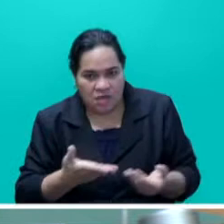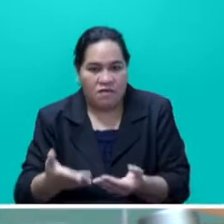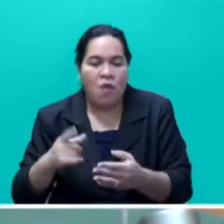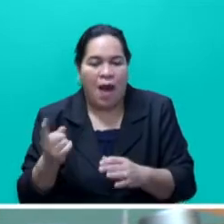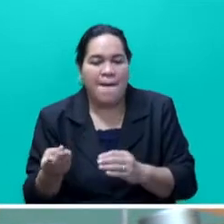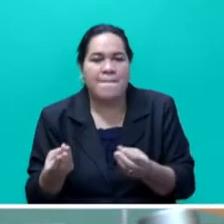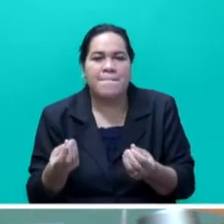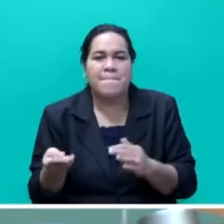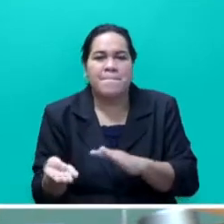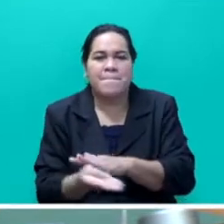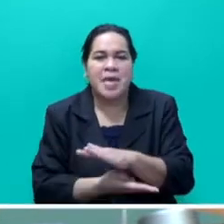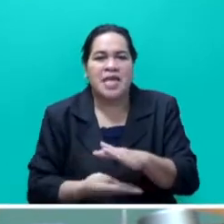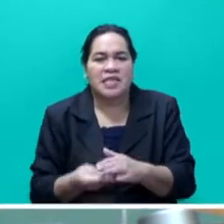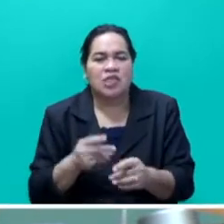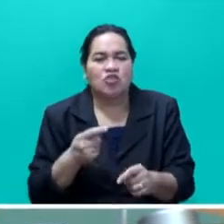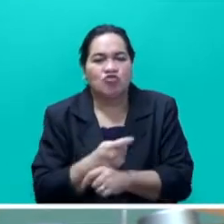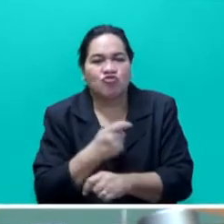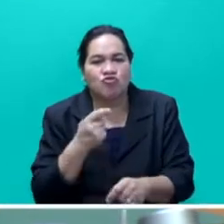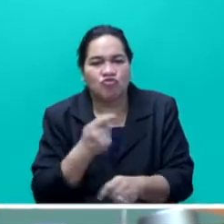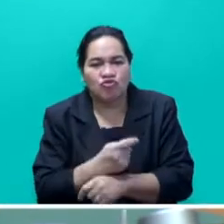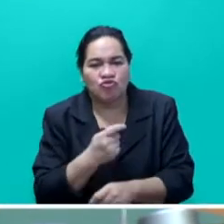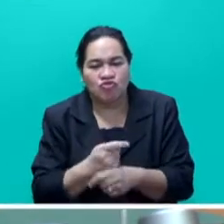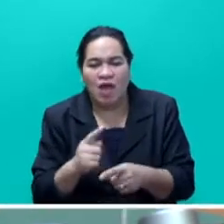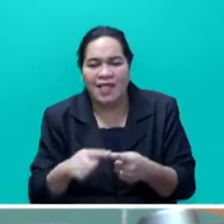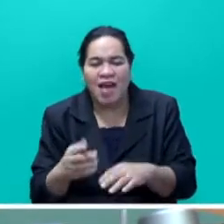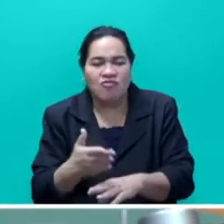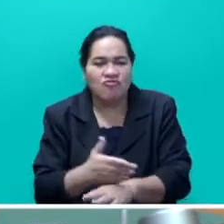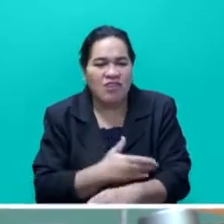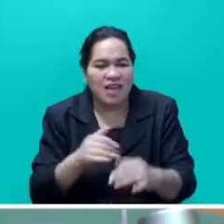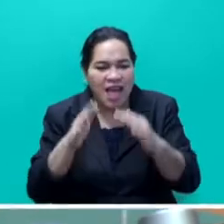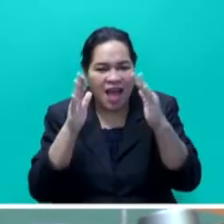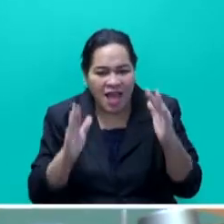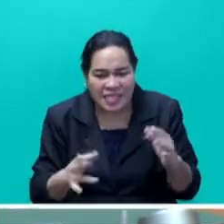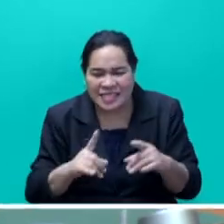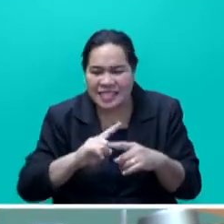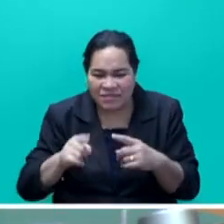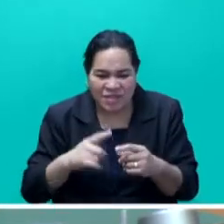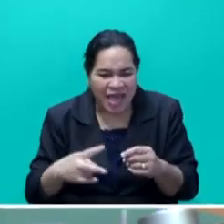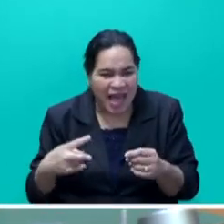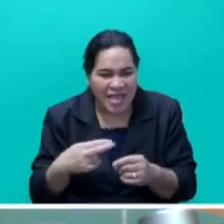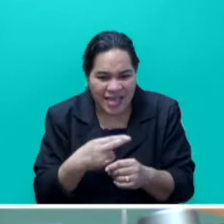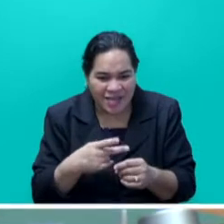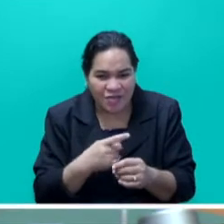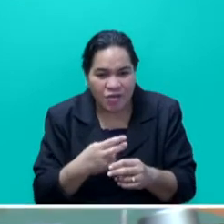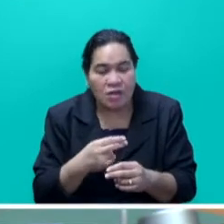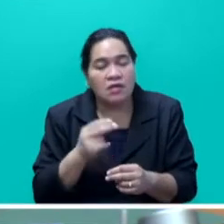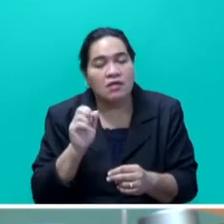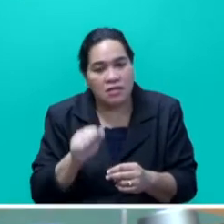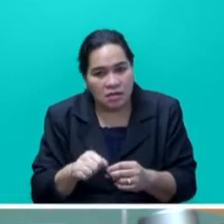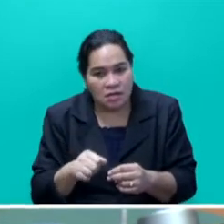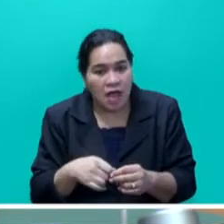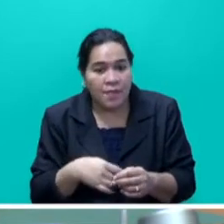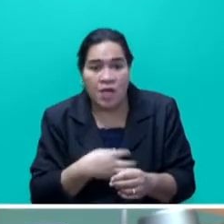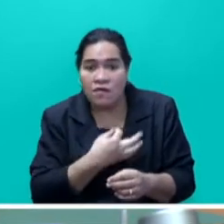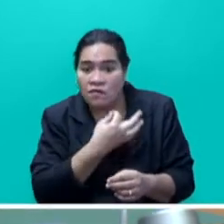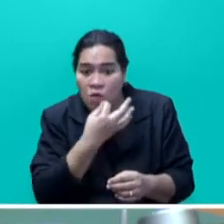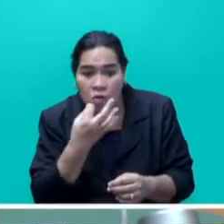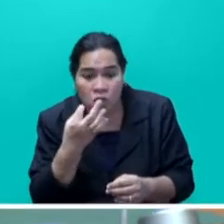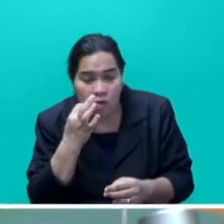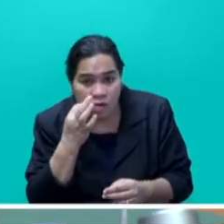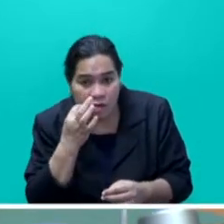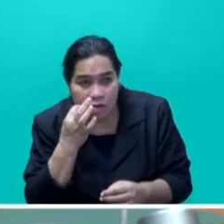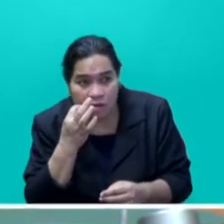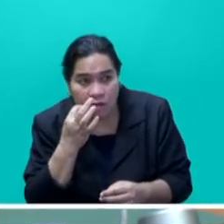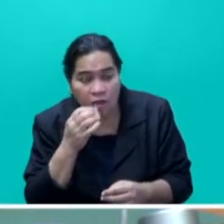tools, silent cloth, small greenhouse kits, cutters, bags, etc. Mr Speaker Sayer, floriculture industry is